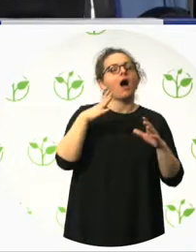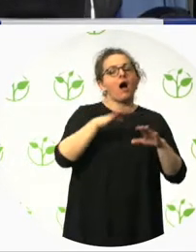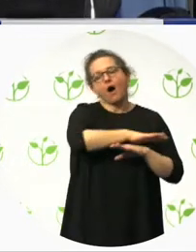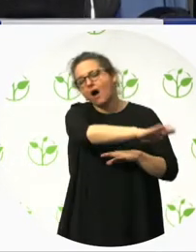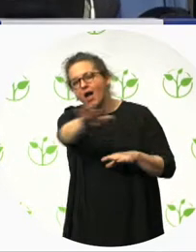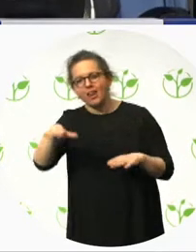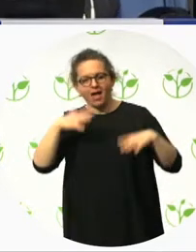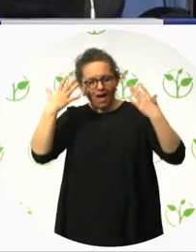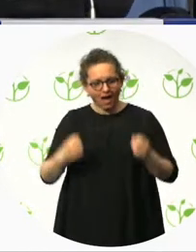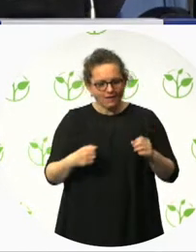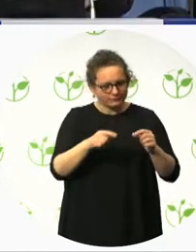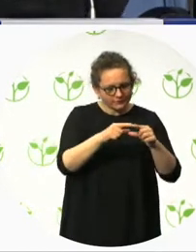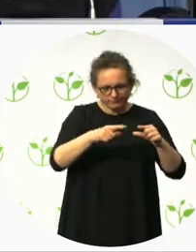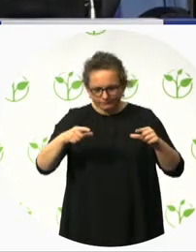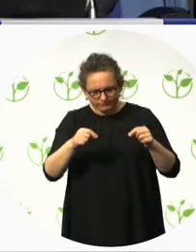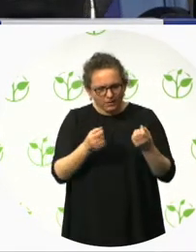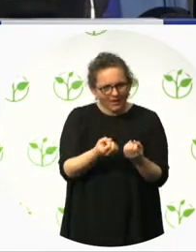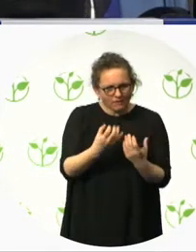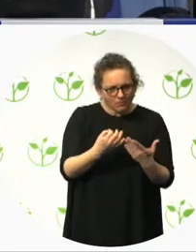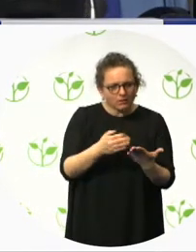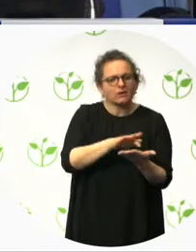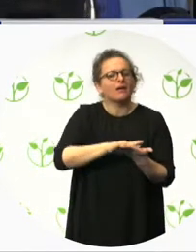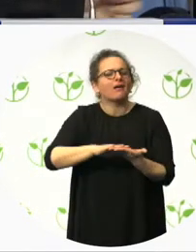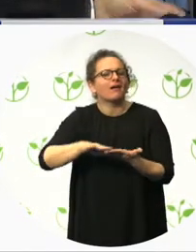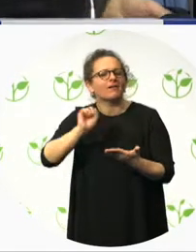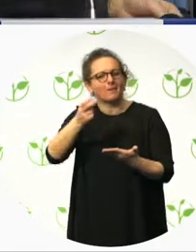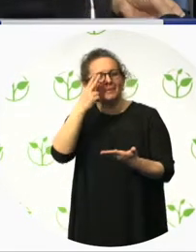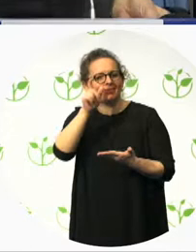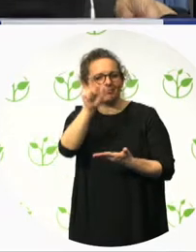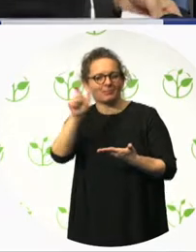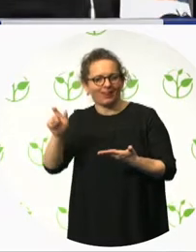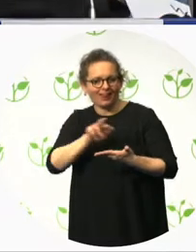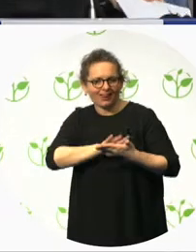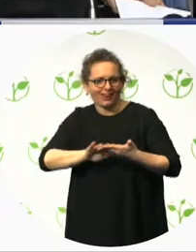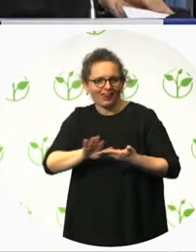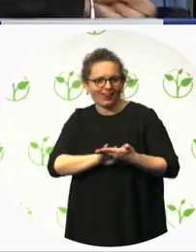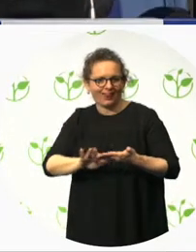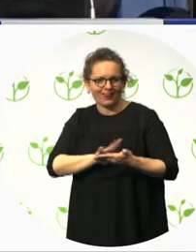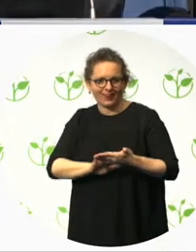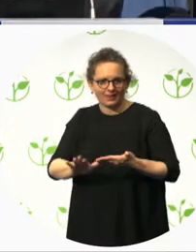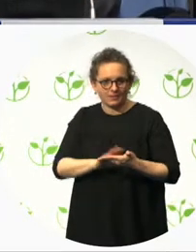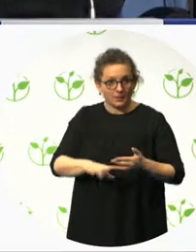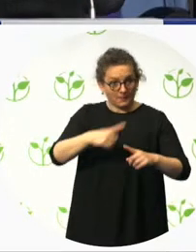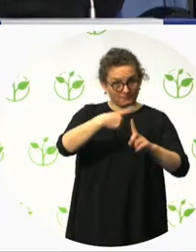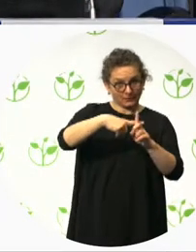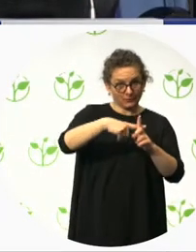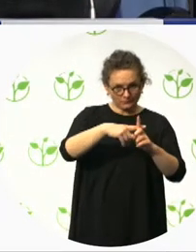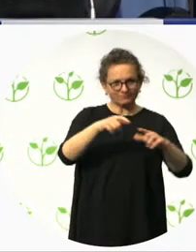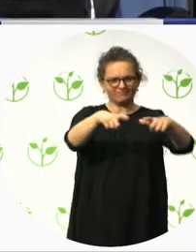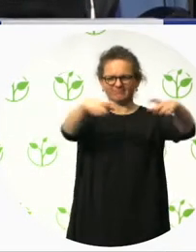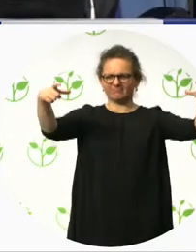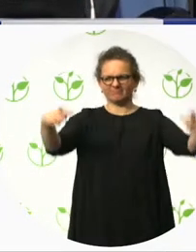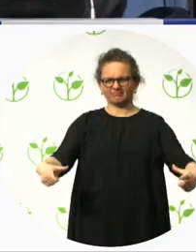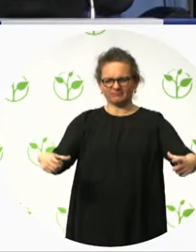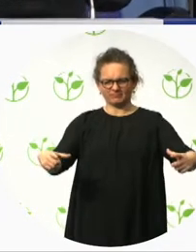been created at a lower height, adapted for people in wheelchairs or with achondroplasia. Of course, the